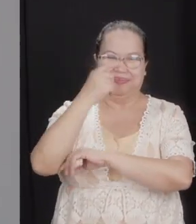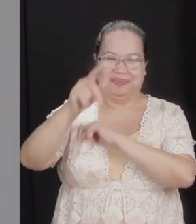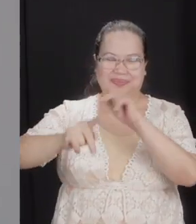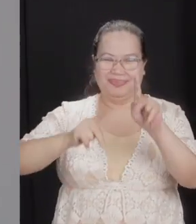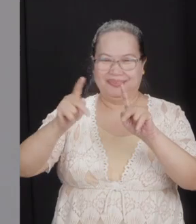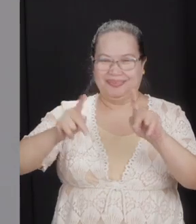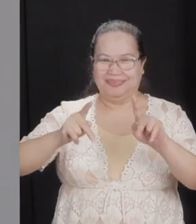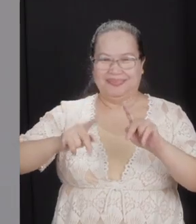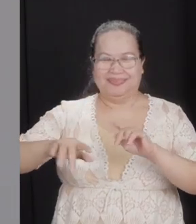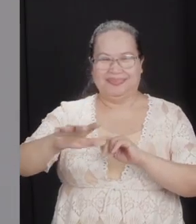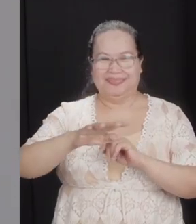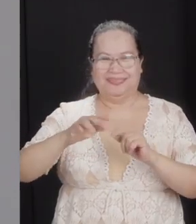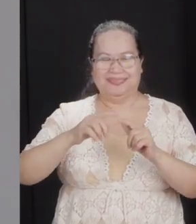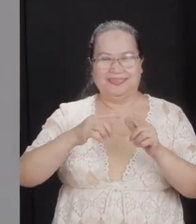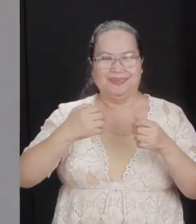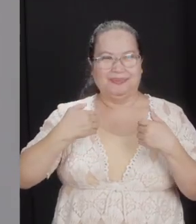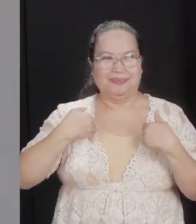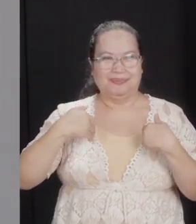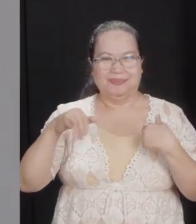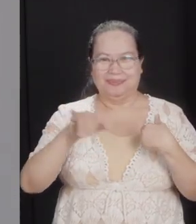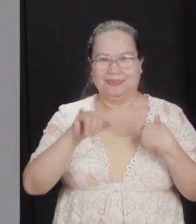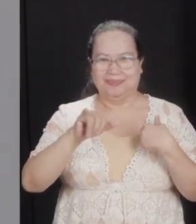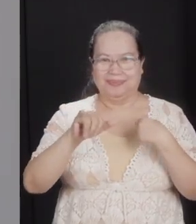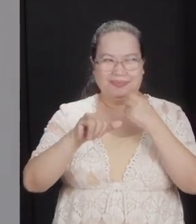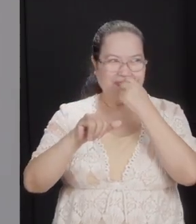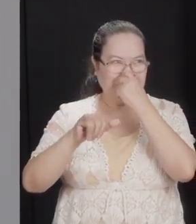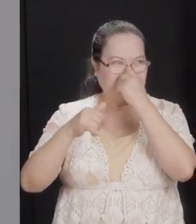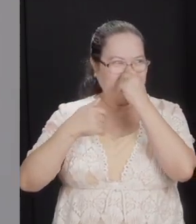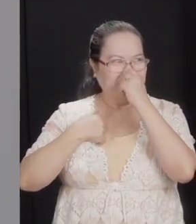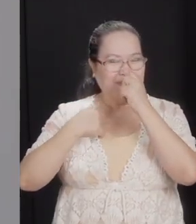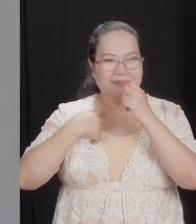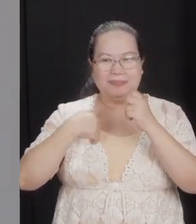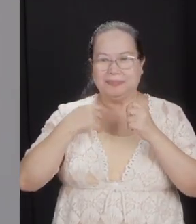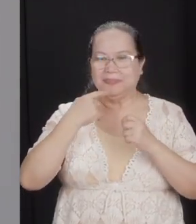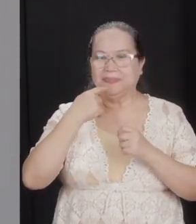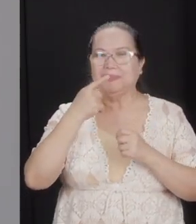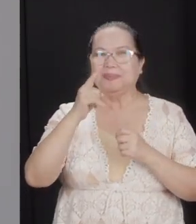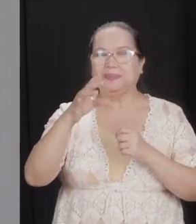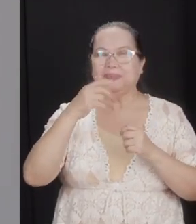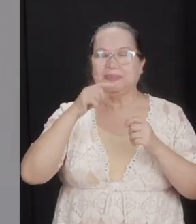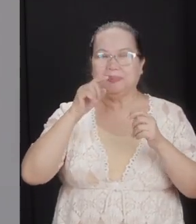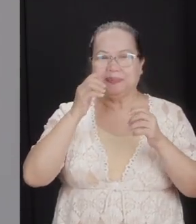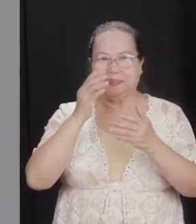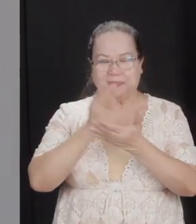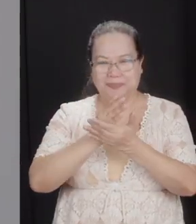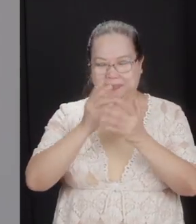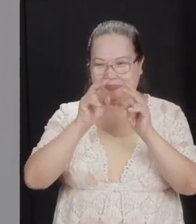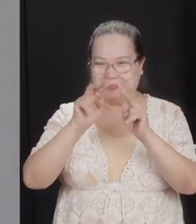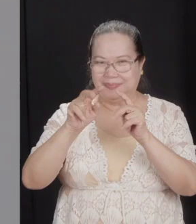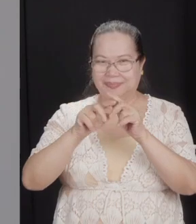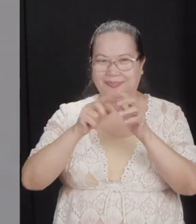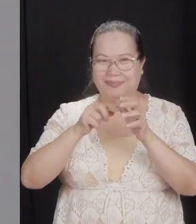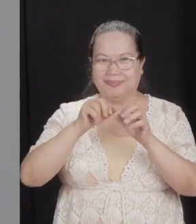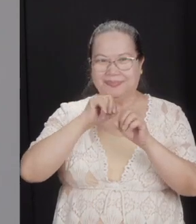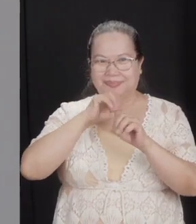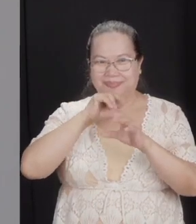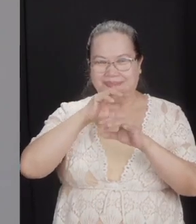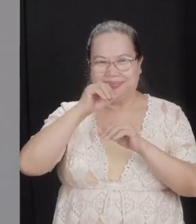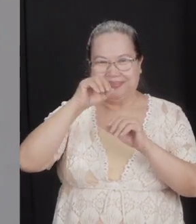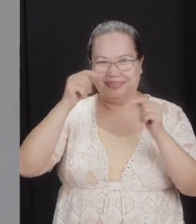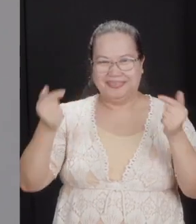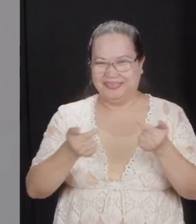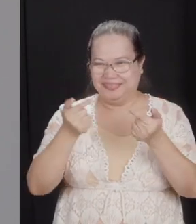at the back and downstairs, I'm envying you, so I'll stop looking at you, grandparents, because I'm starting to sin.